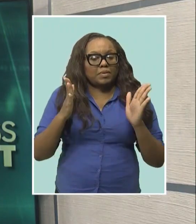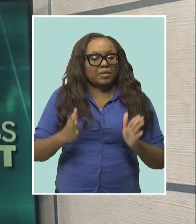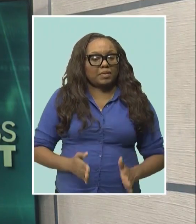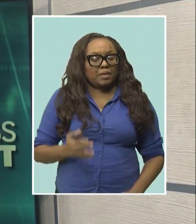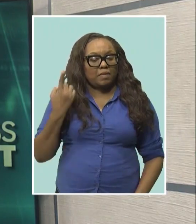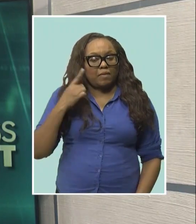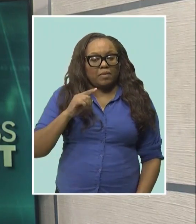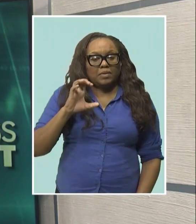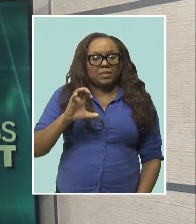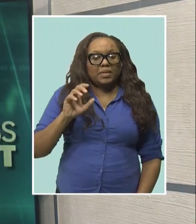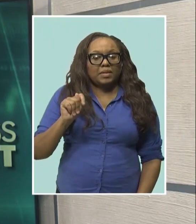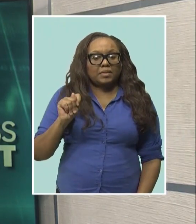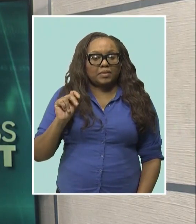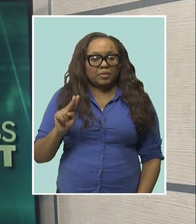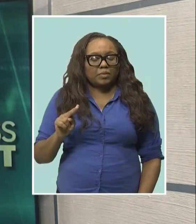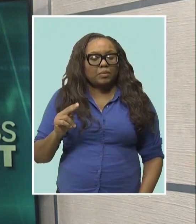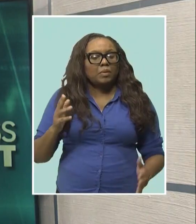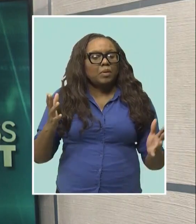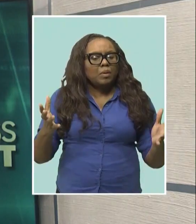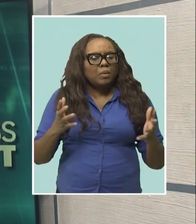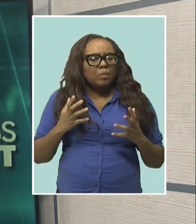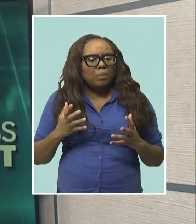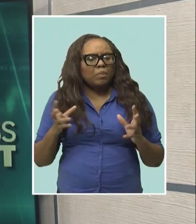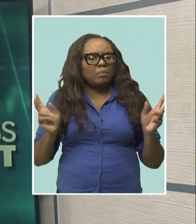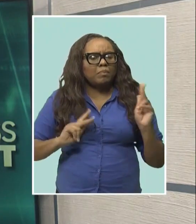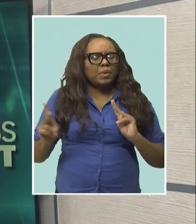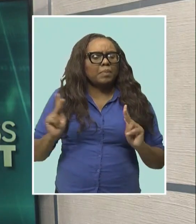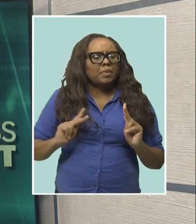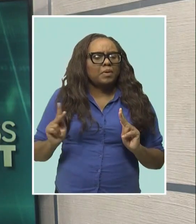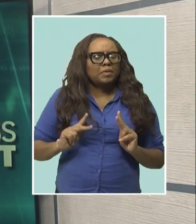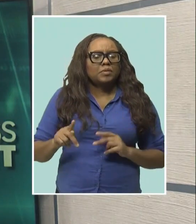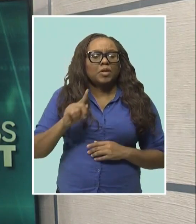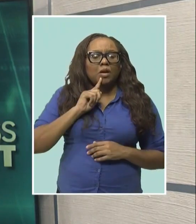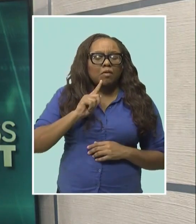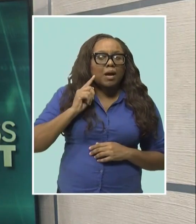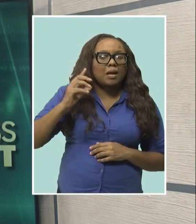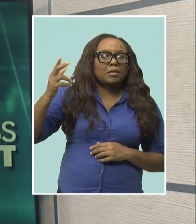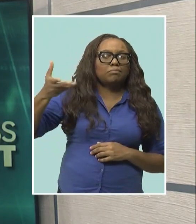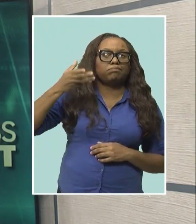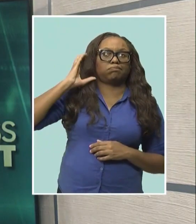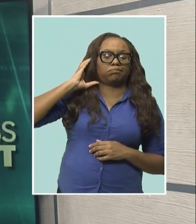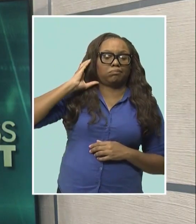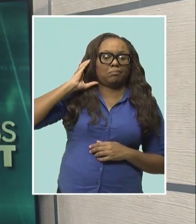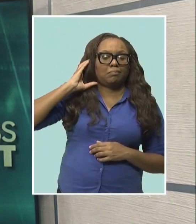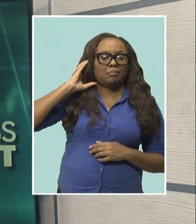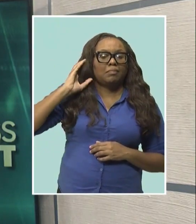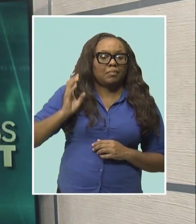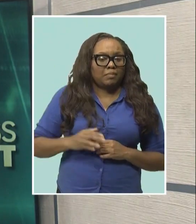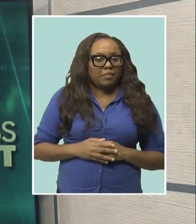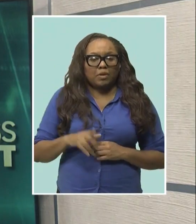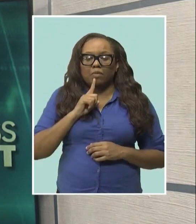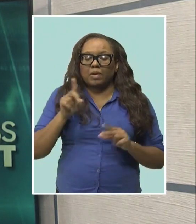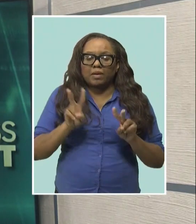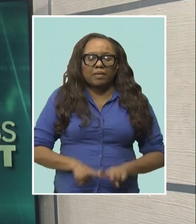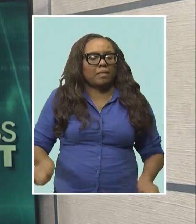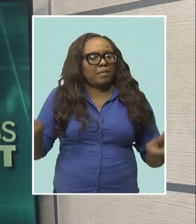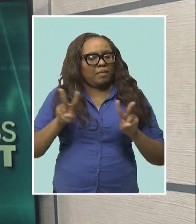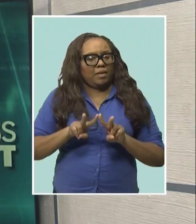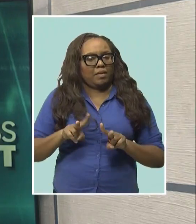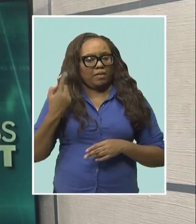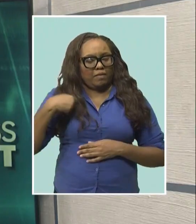tomorrow. Secretary General of the CTU, Rodney Taylor, wants buy-in to the initiative, given the value it adds.